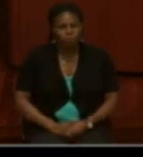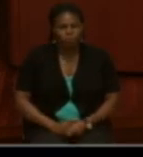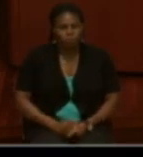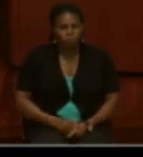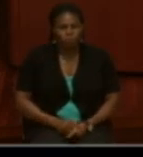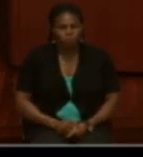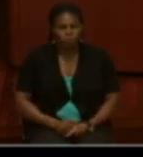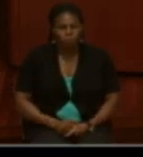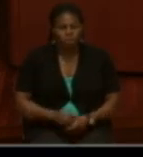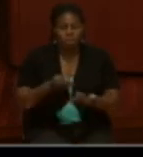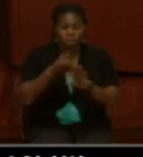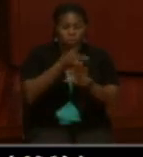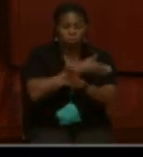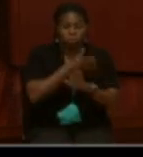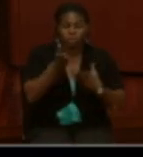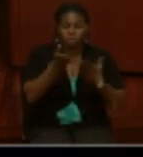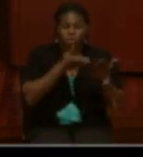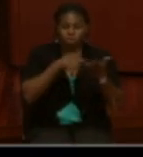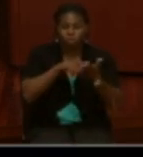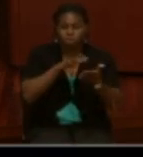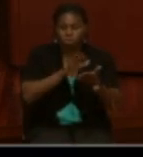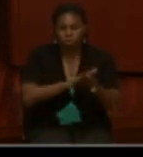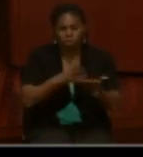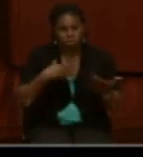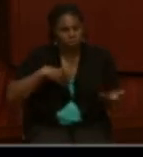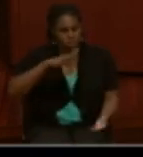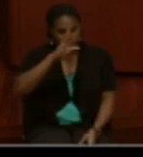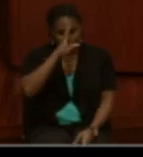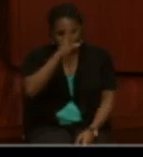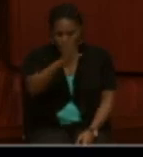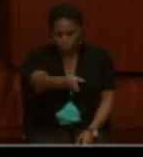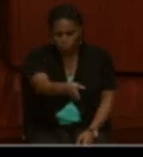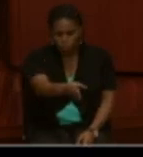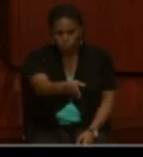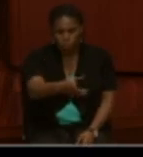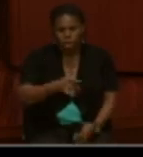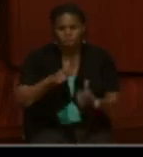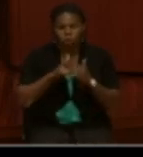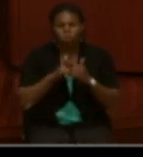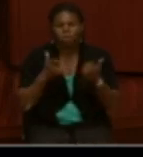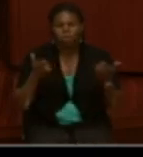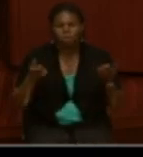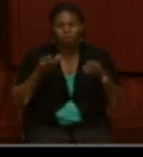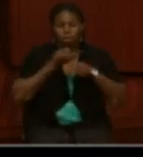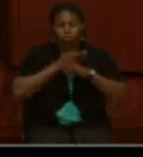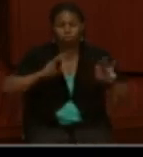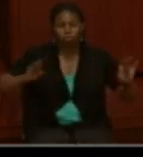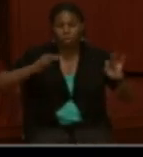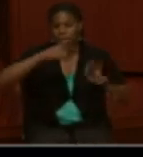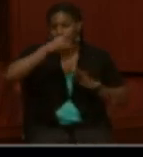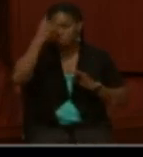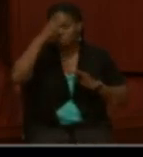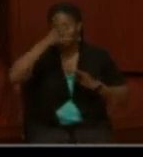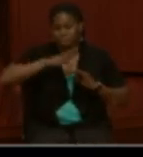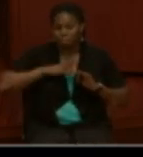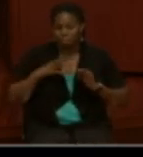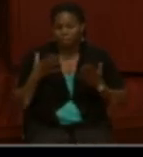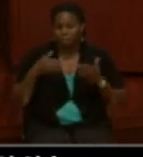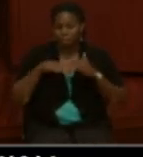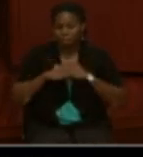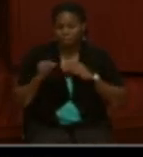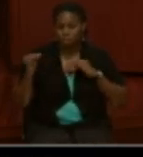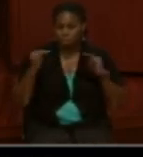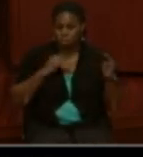So the previous service record was pretty straightforward as far as a free black man enlisting in the U.S. Colored Troops in